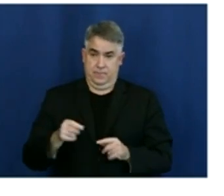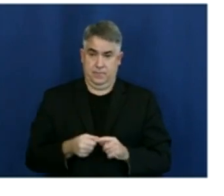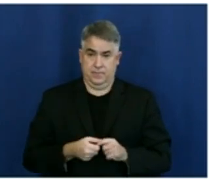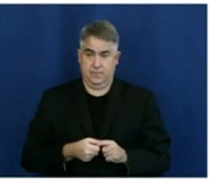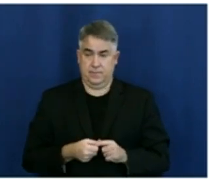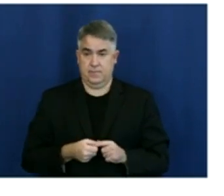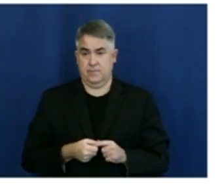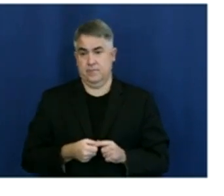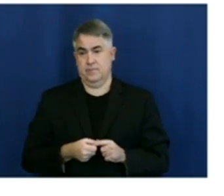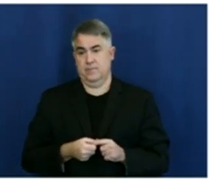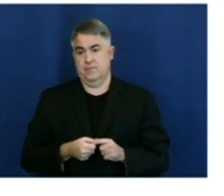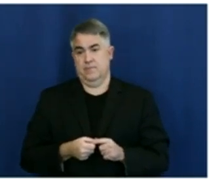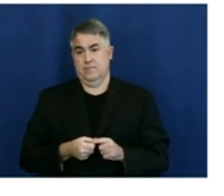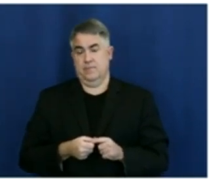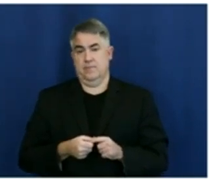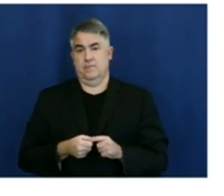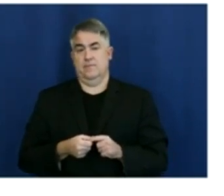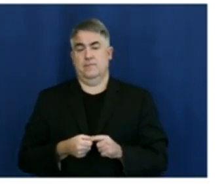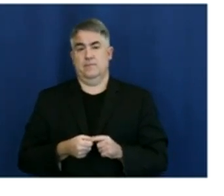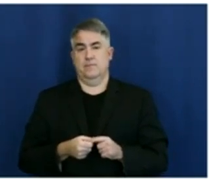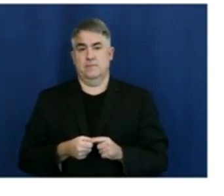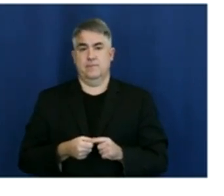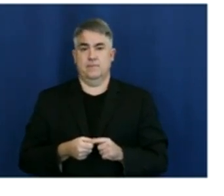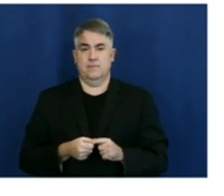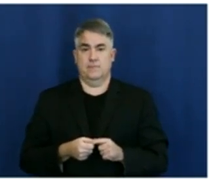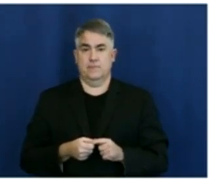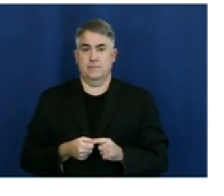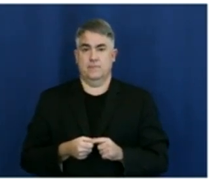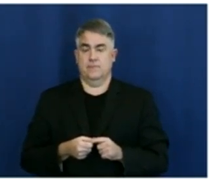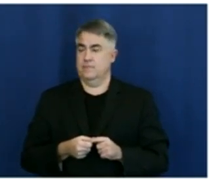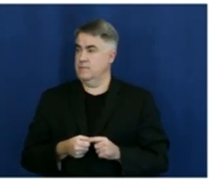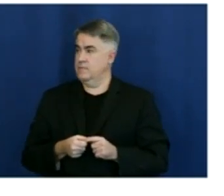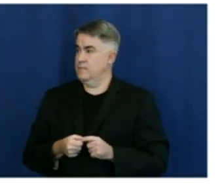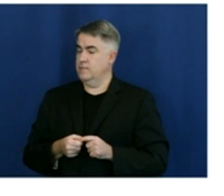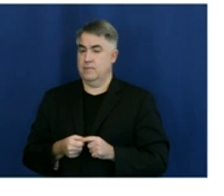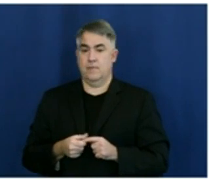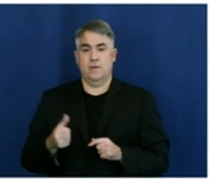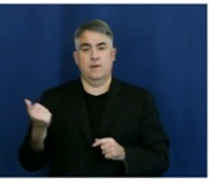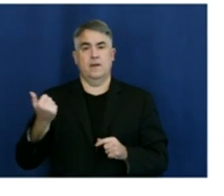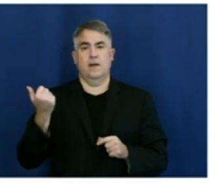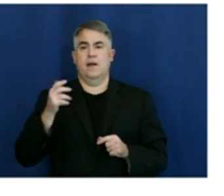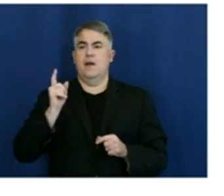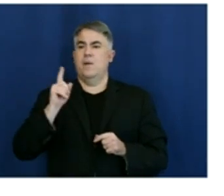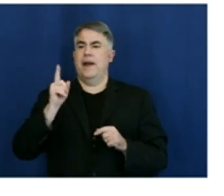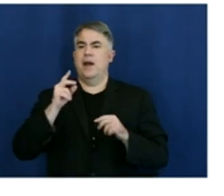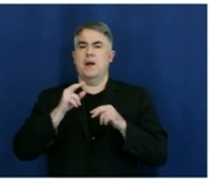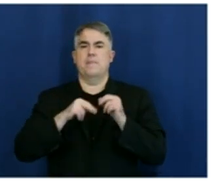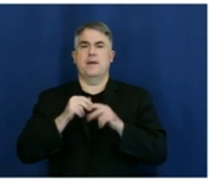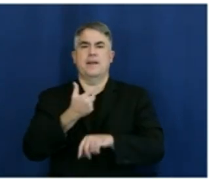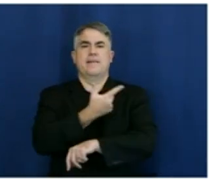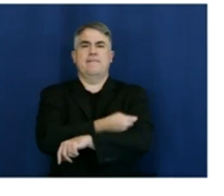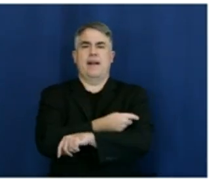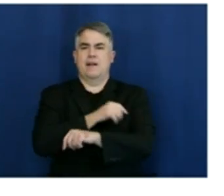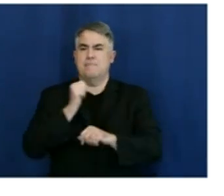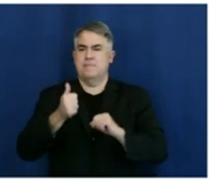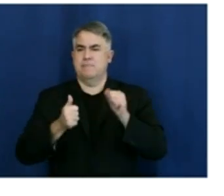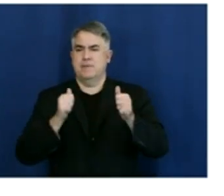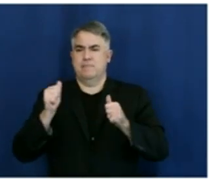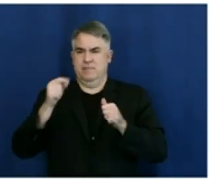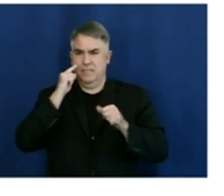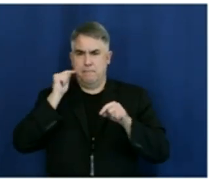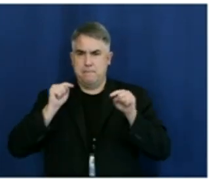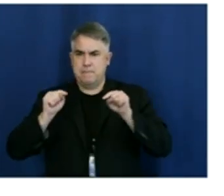on the map is just the location of the current county and partner pods which are in place. You will notice that